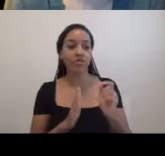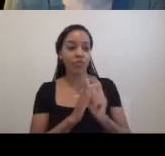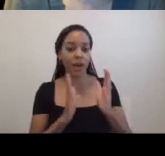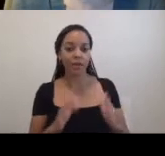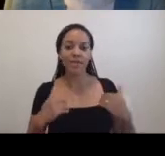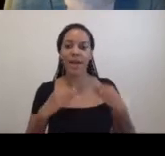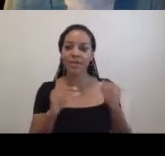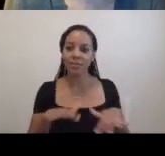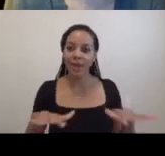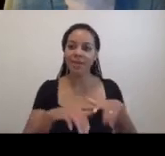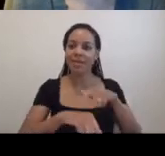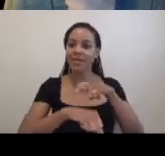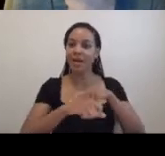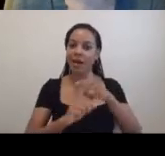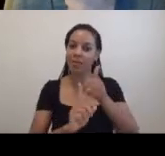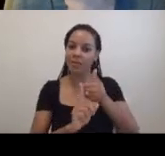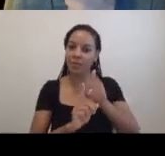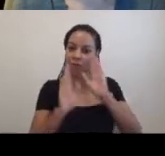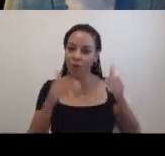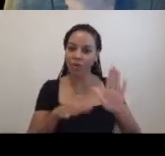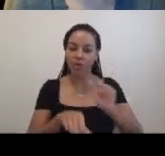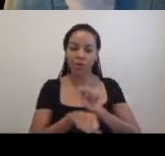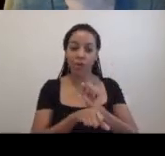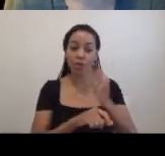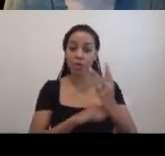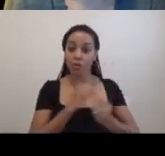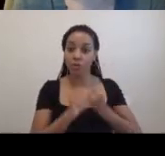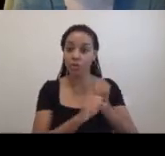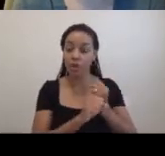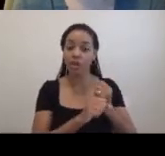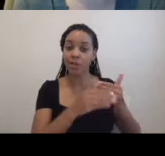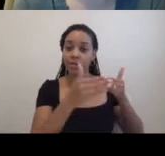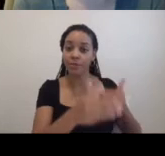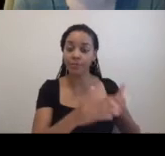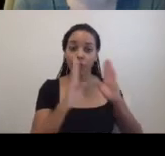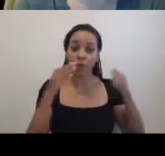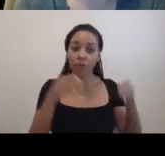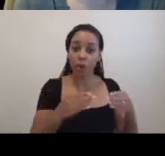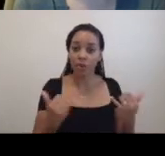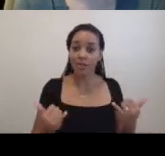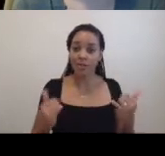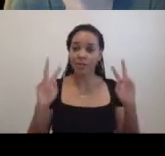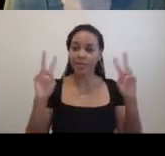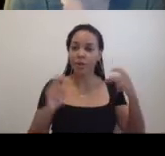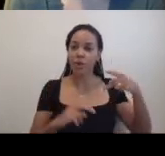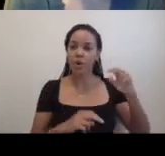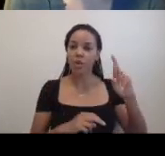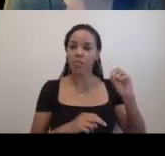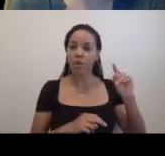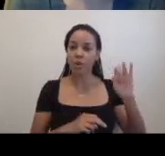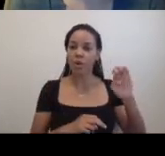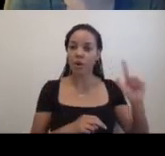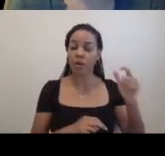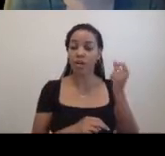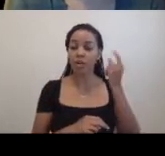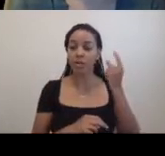Over two years, our fellows engage with our biennial focus theme. Our current focus theme is that of protocols. And while they don't get